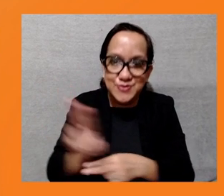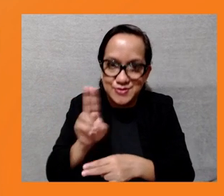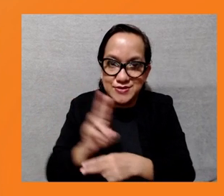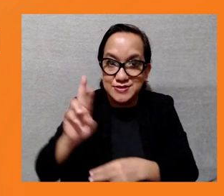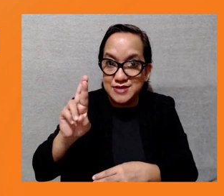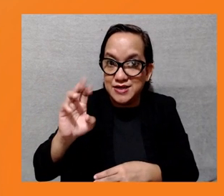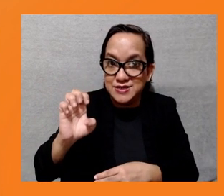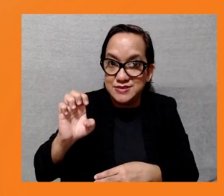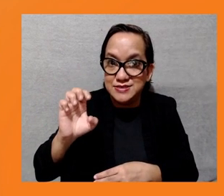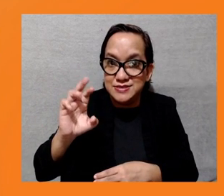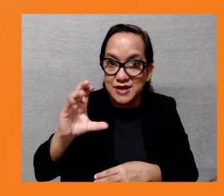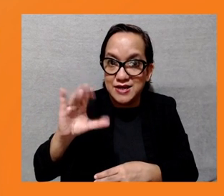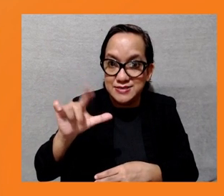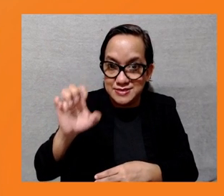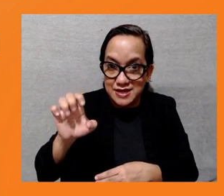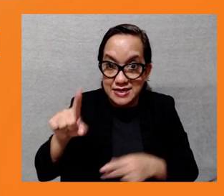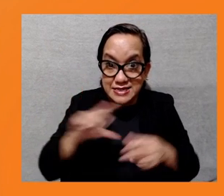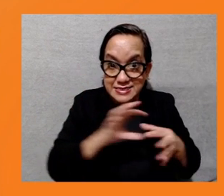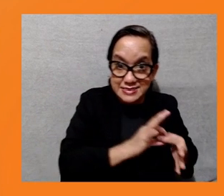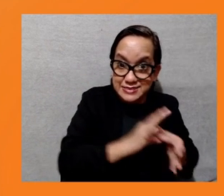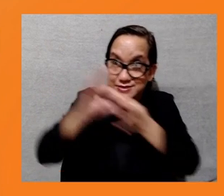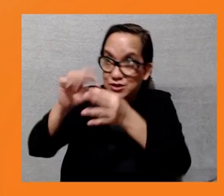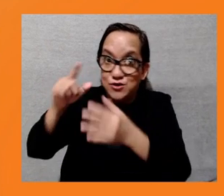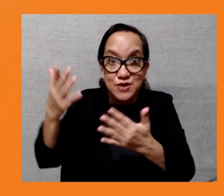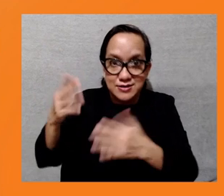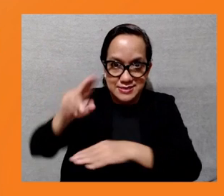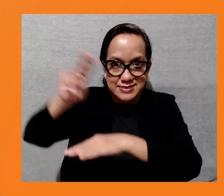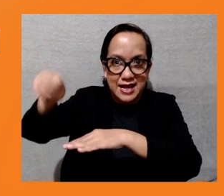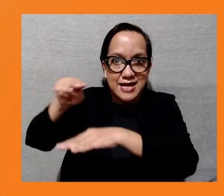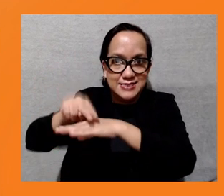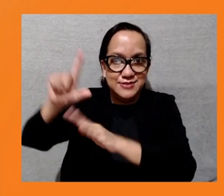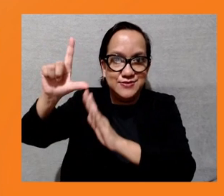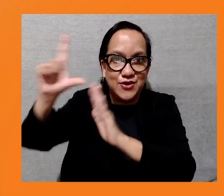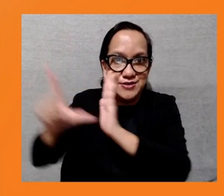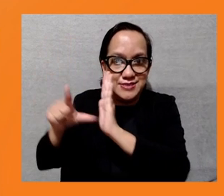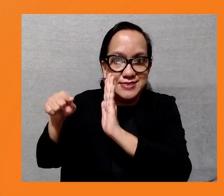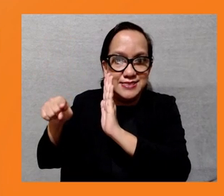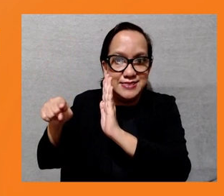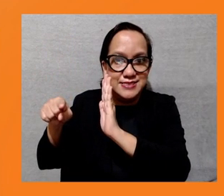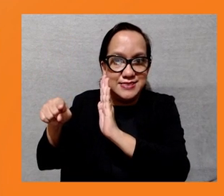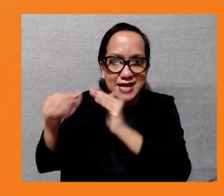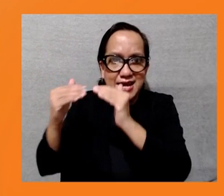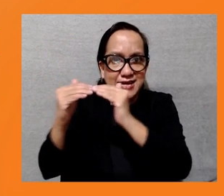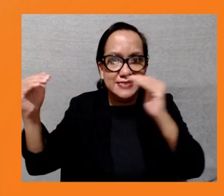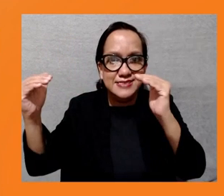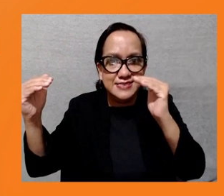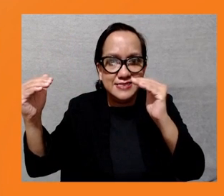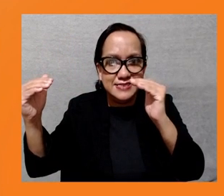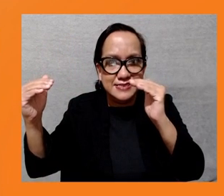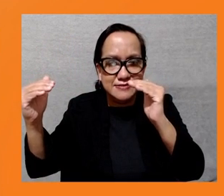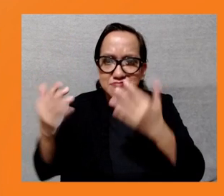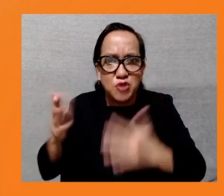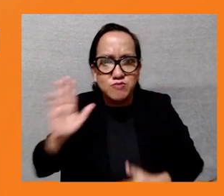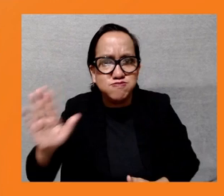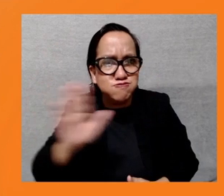requirements and, of course, are consistent to the local situation. On the standing down in the